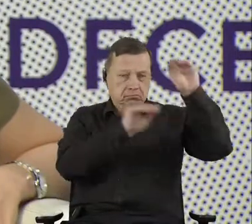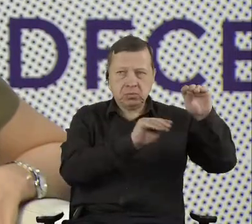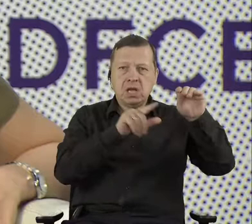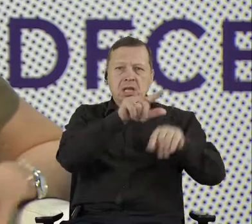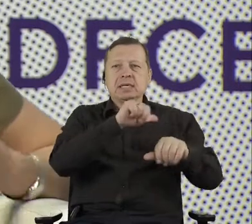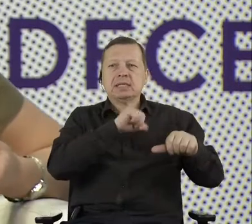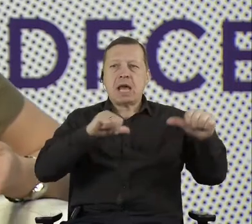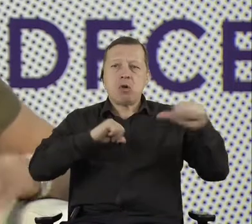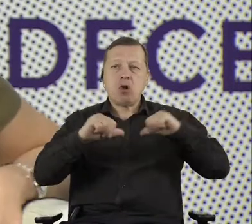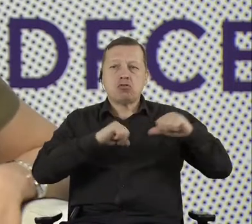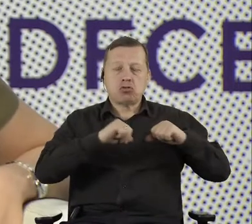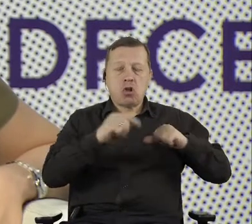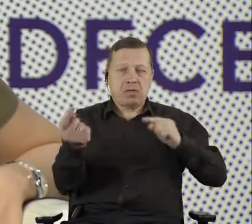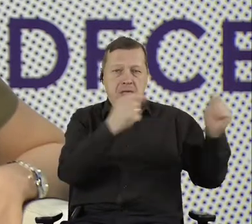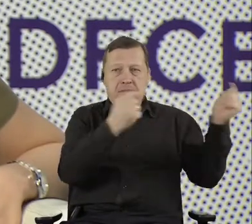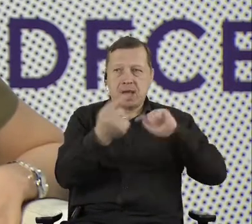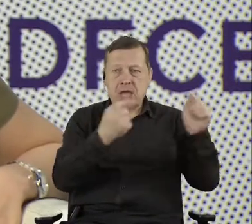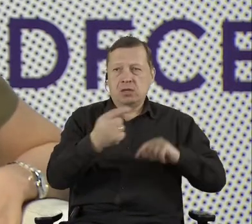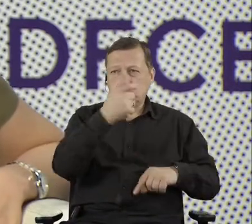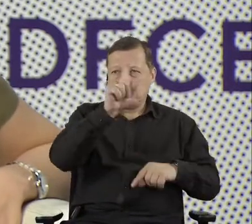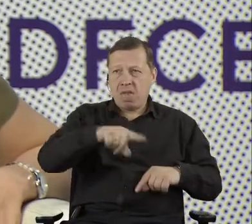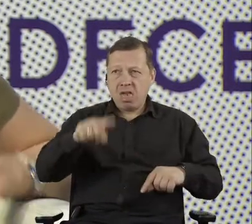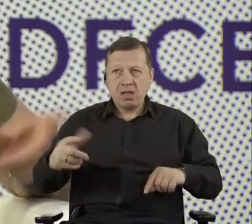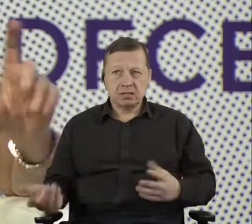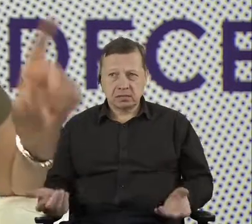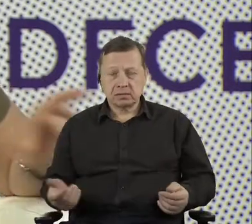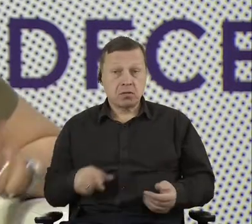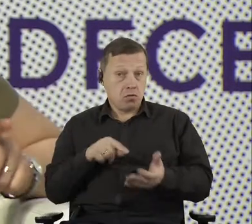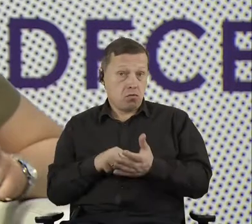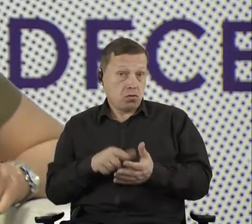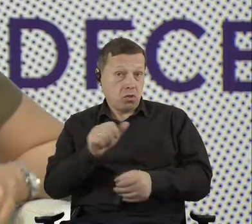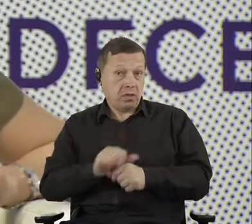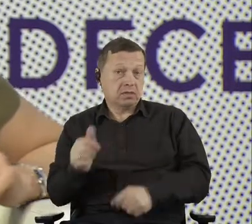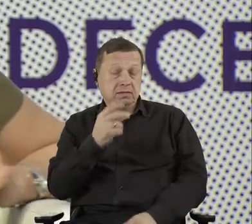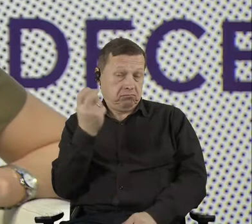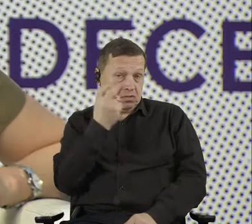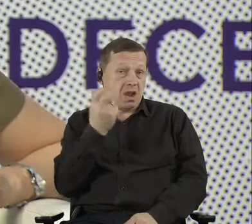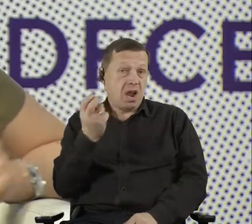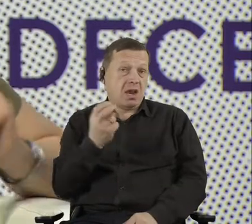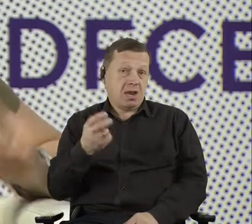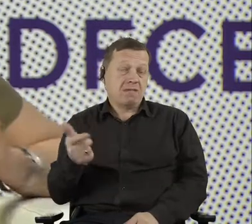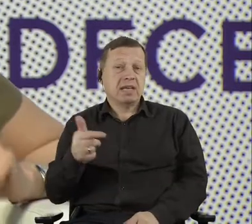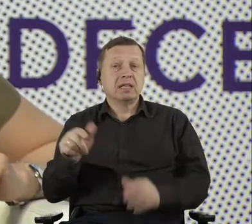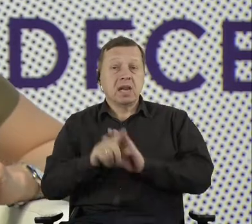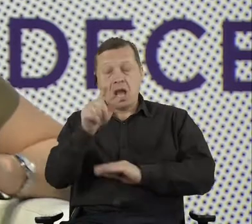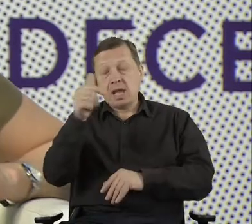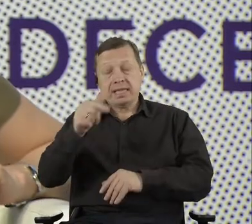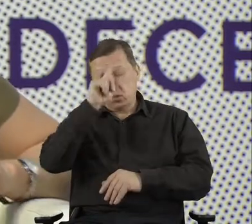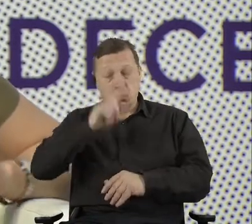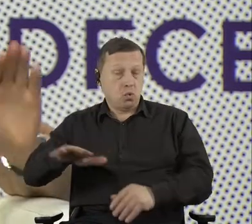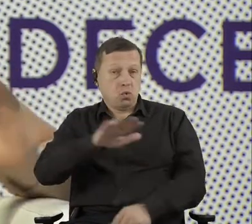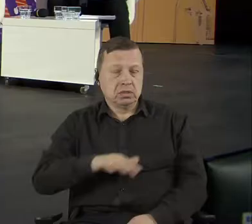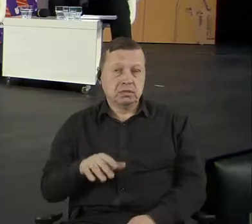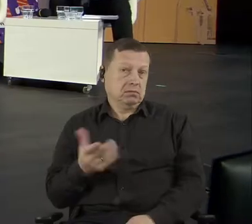of representing the interests of the community. And here, the point that I wanted to make is that, yes, GovTech is not